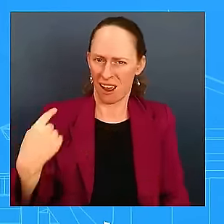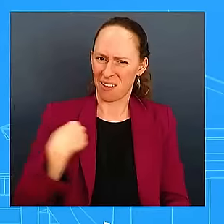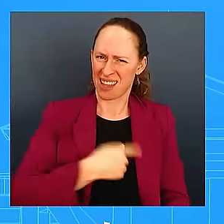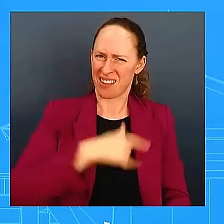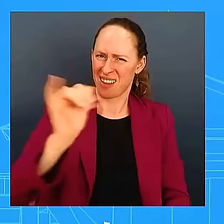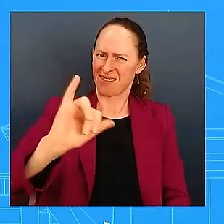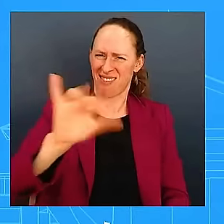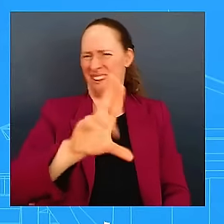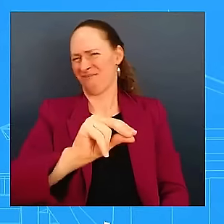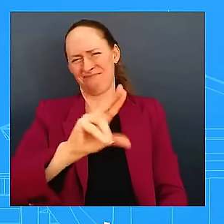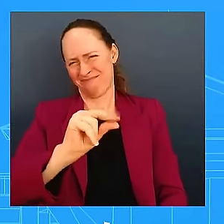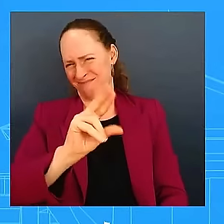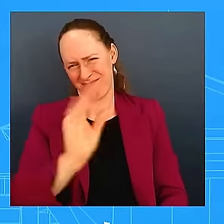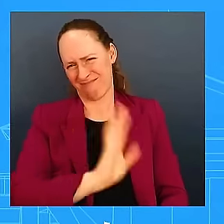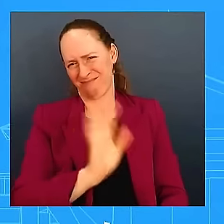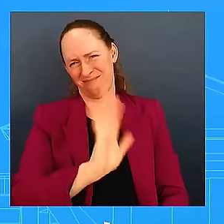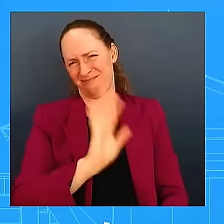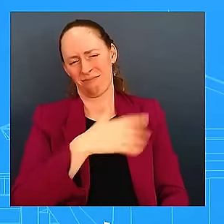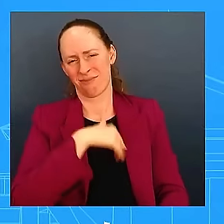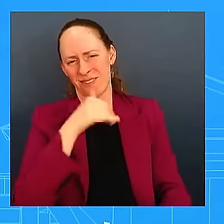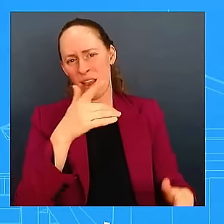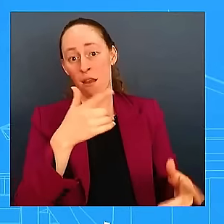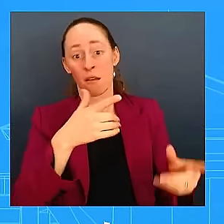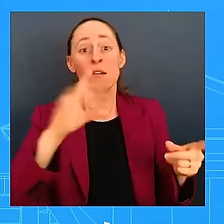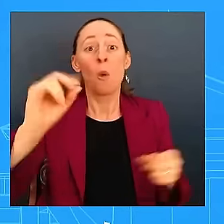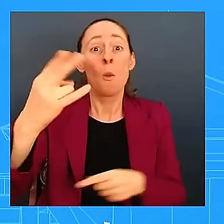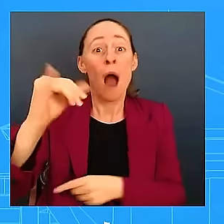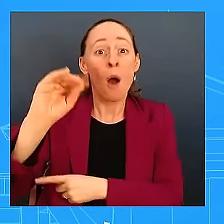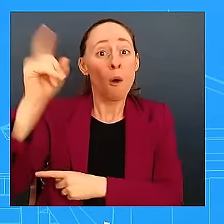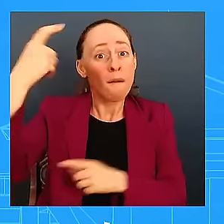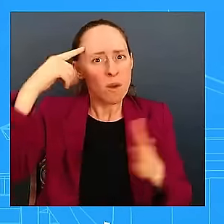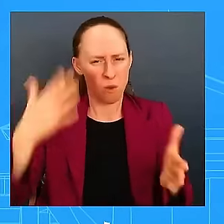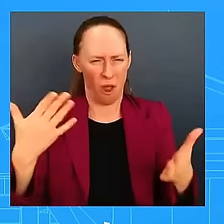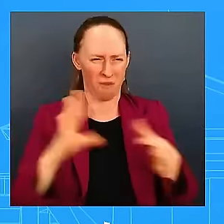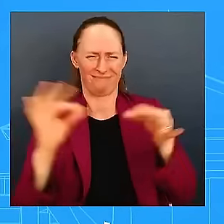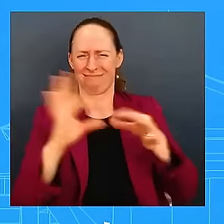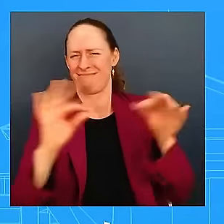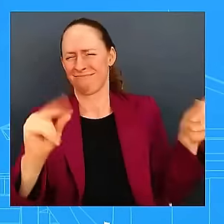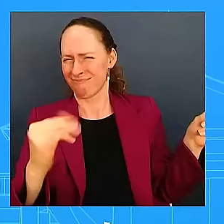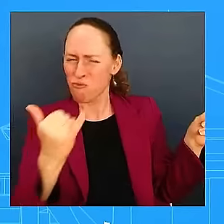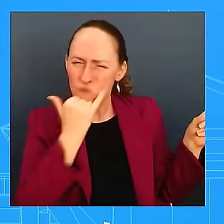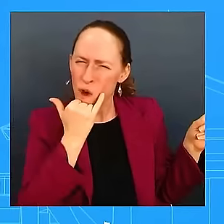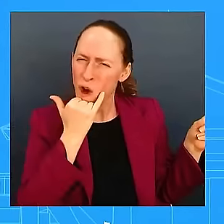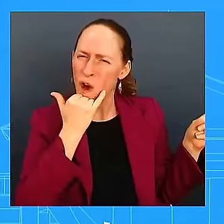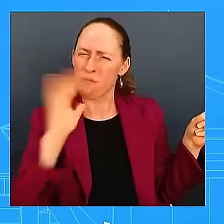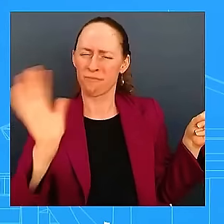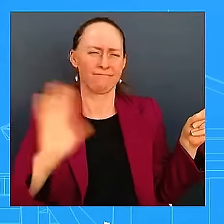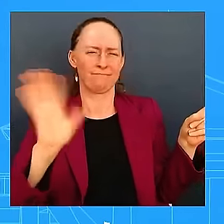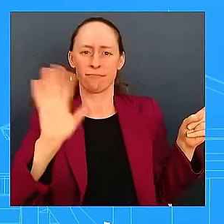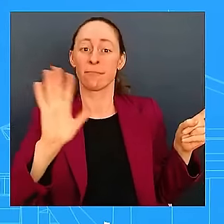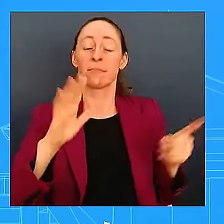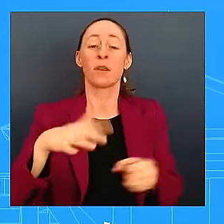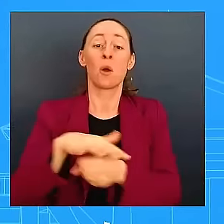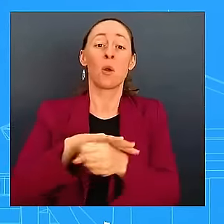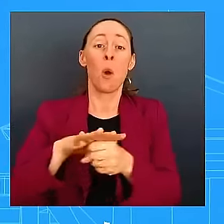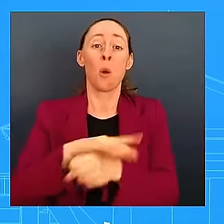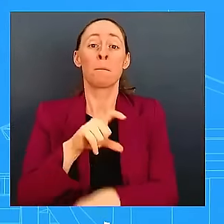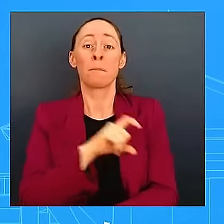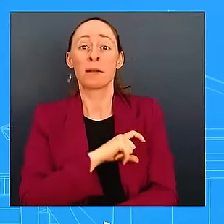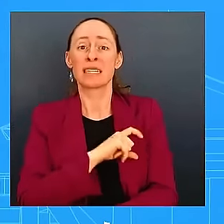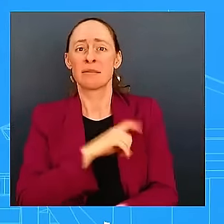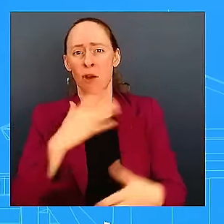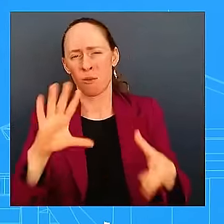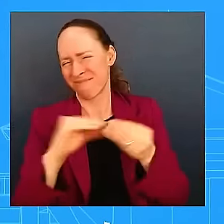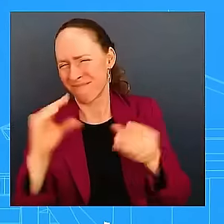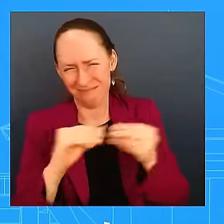Ohio, denounced by the police department, local police department, the city manager of Springfield. I mean, on and on, by